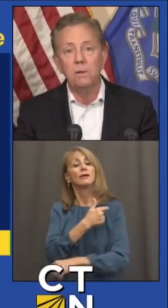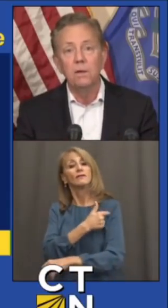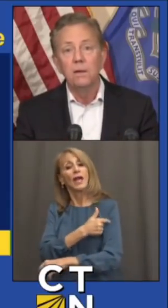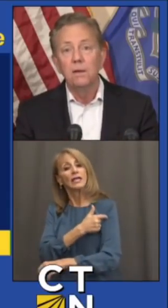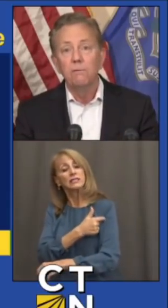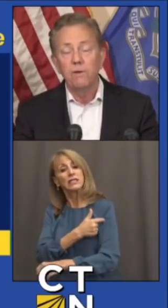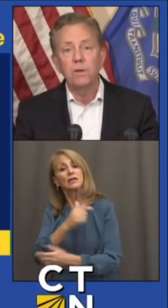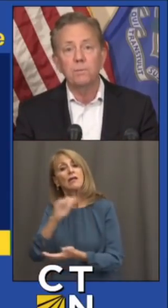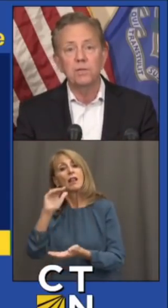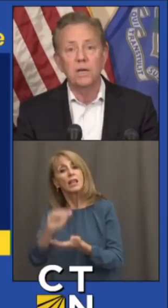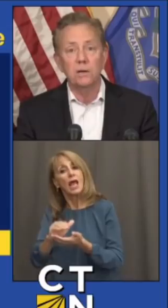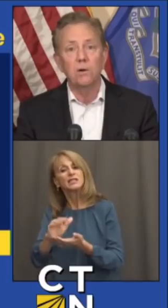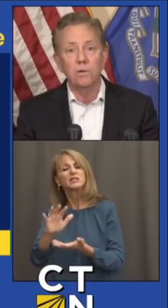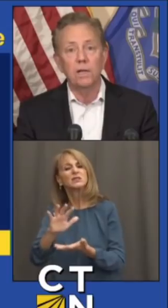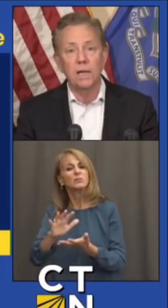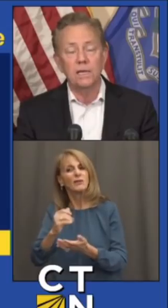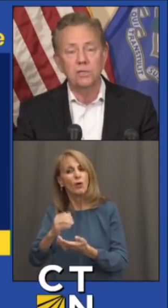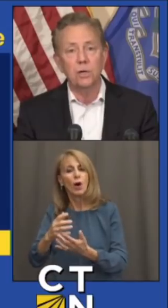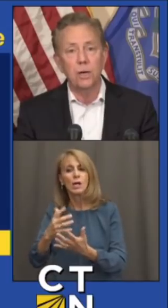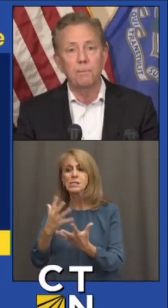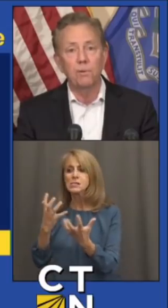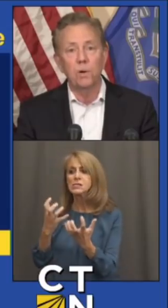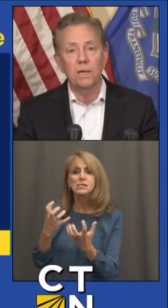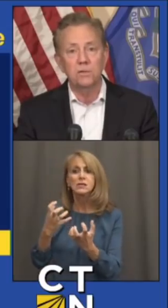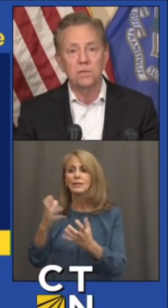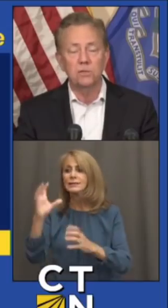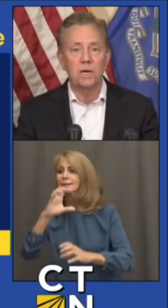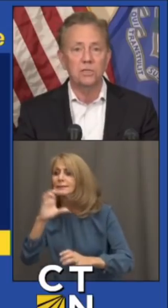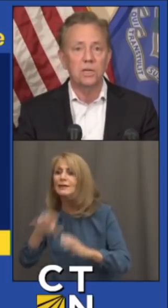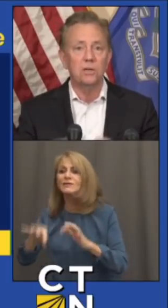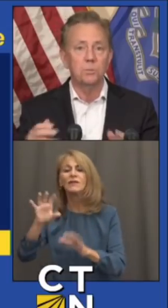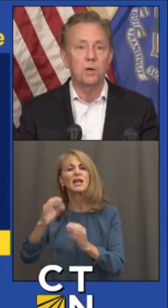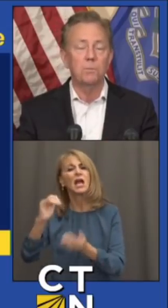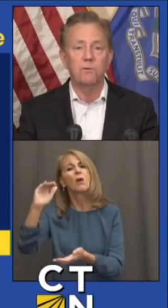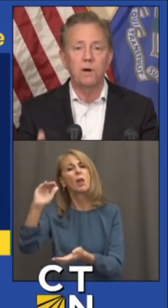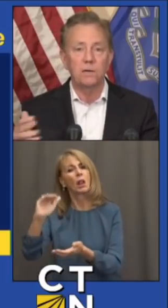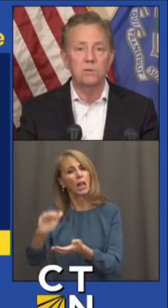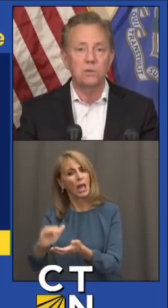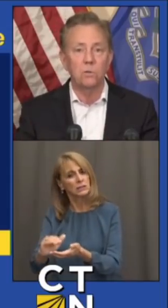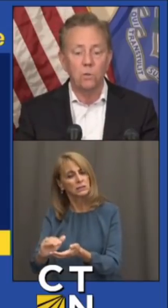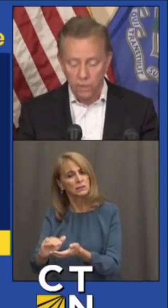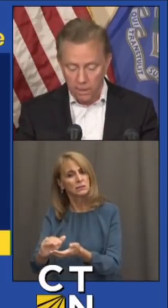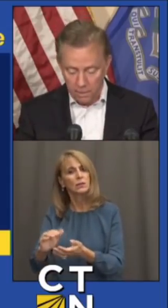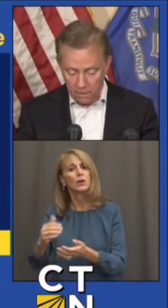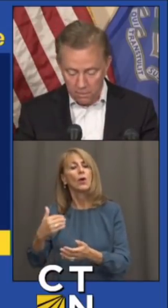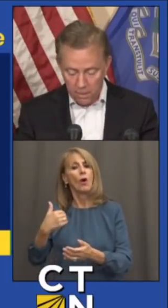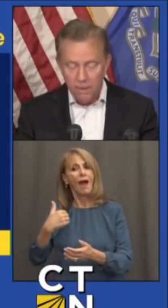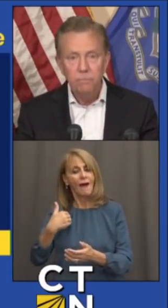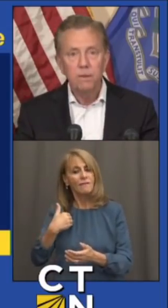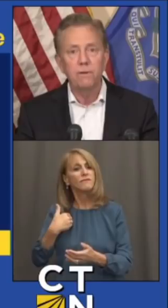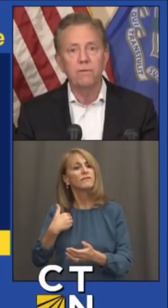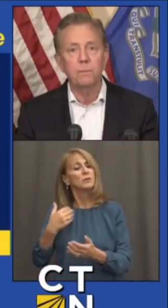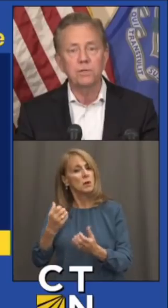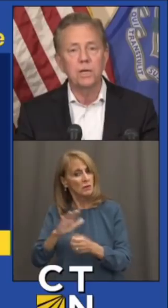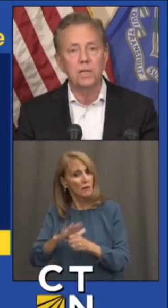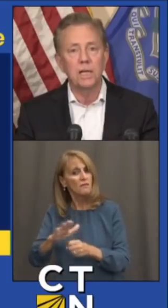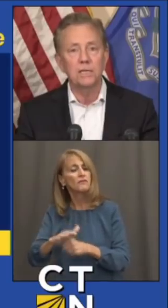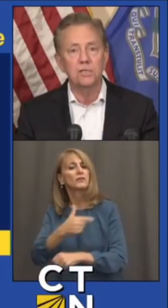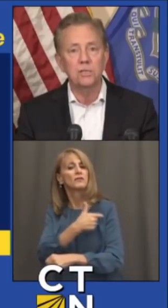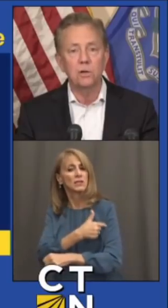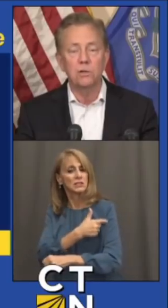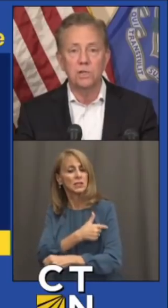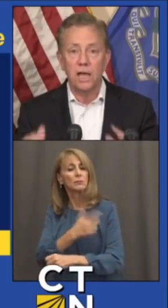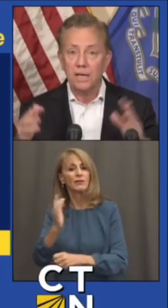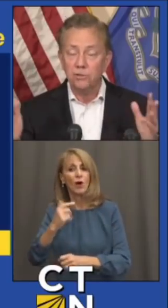about 50 percent over the last couple weeks. Josh tells me our providers are ordering about 50 percent